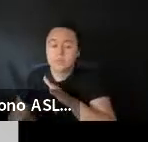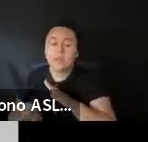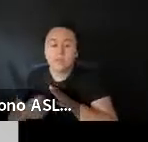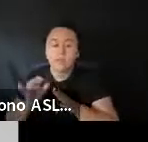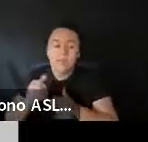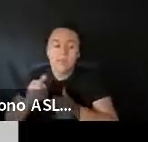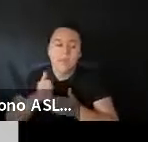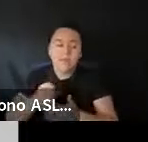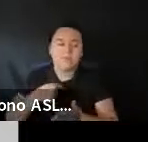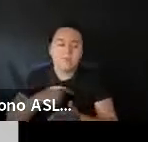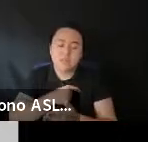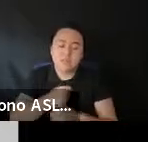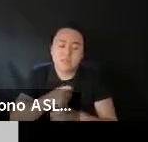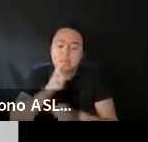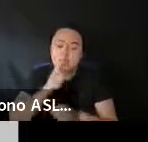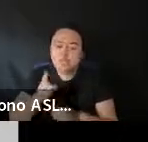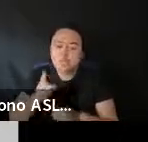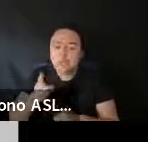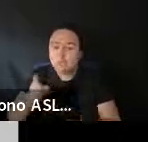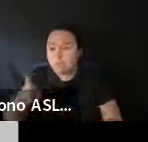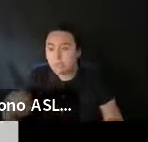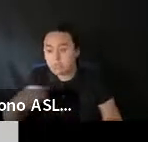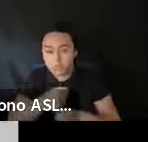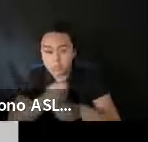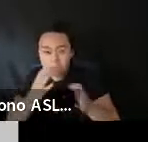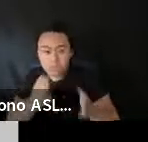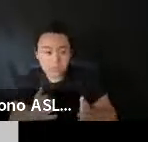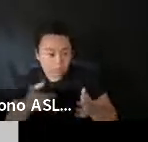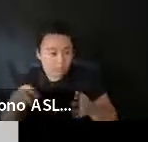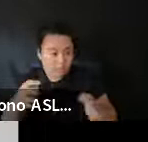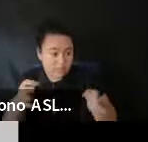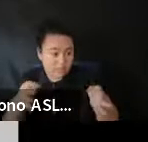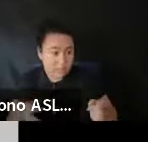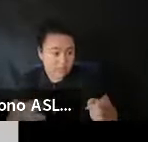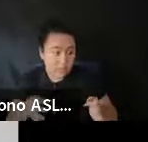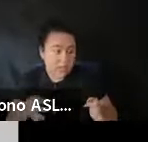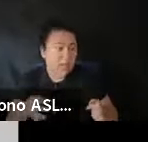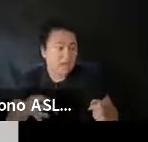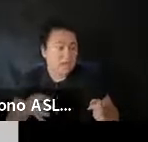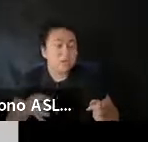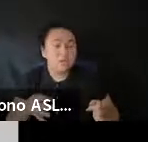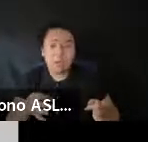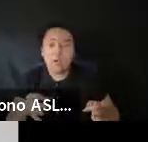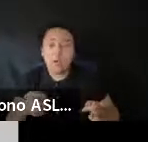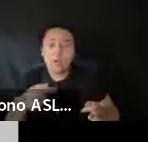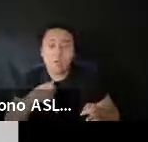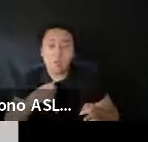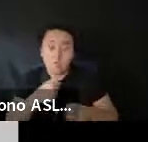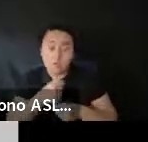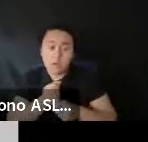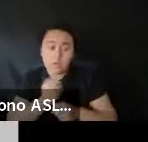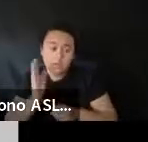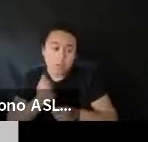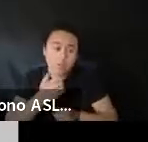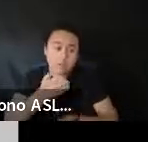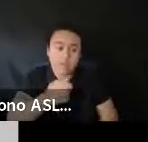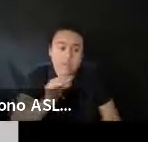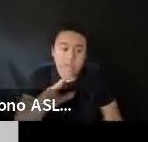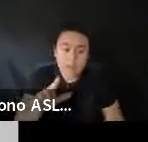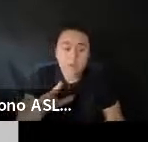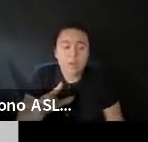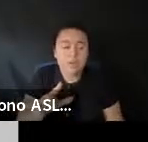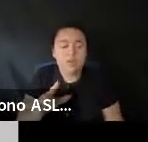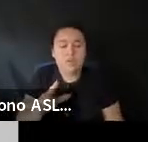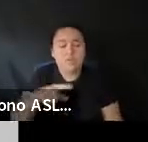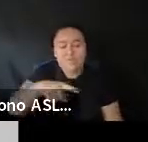To. To producers that. You know. If they decide to. To. Locate their. Their production in Illinois. That the incentive will be intact.